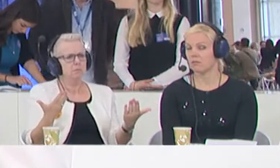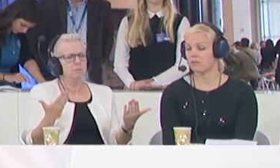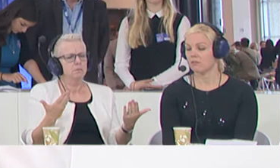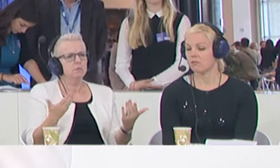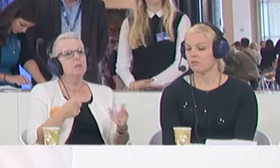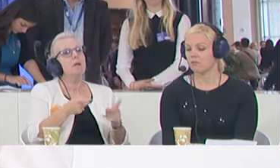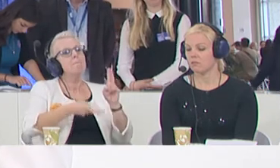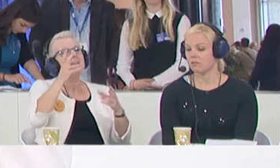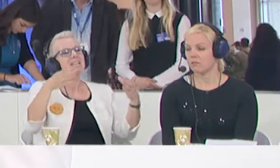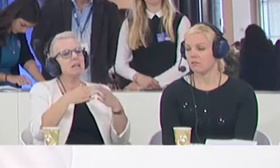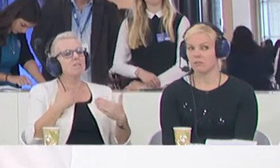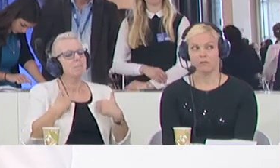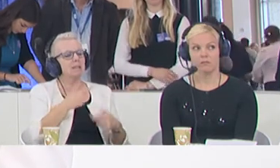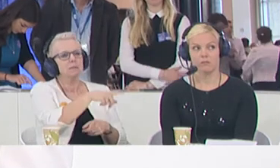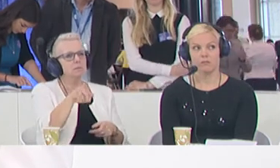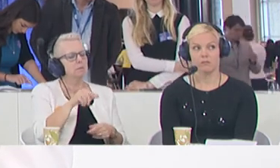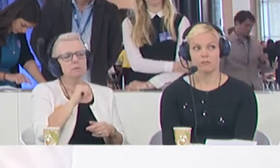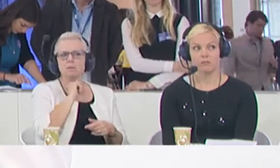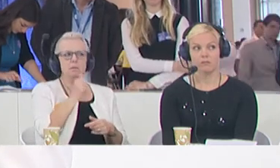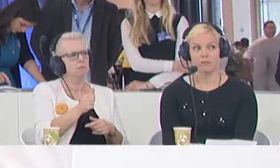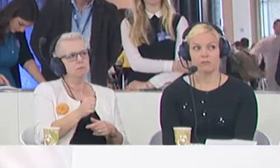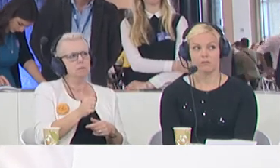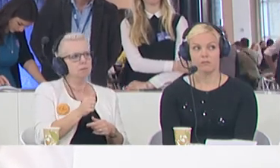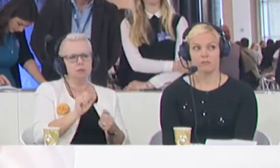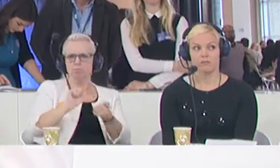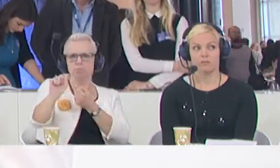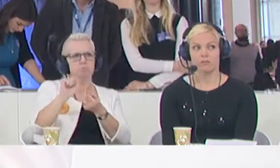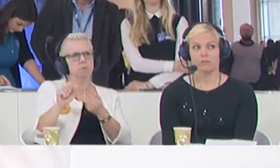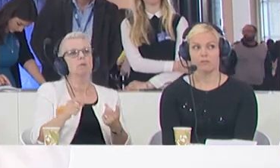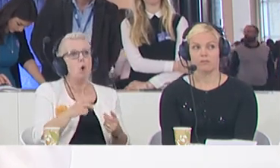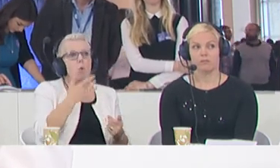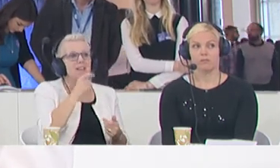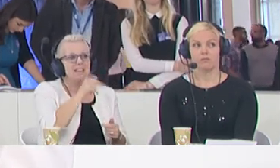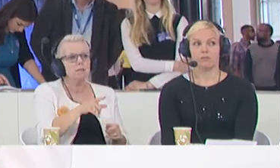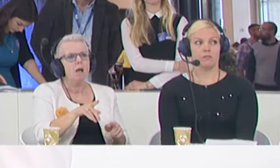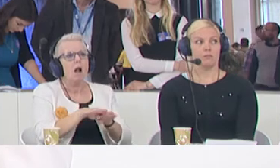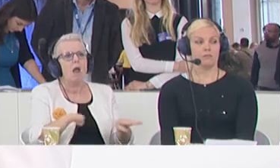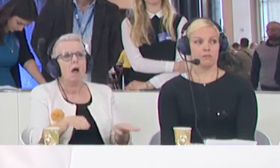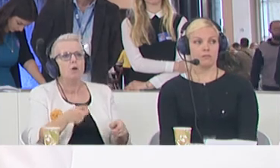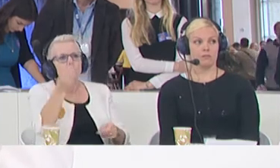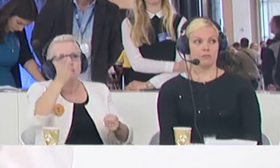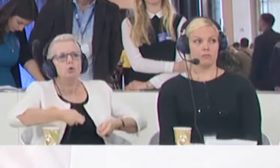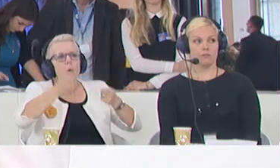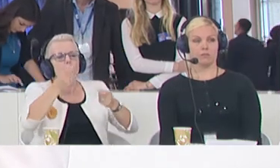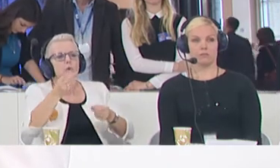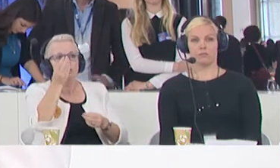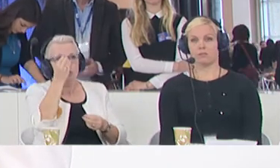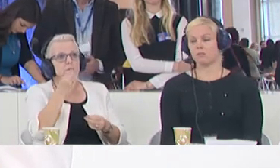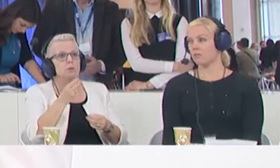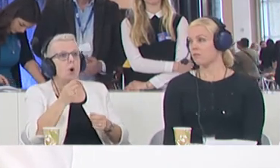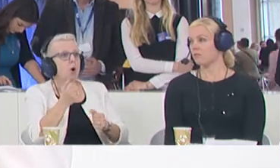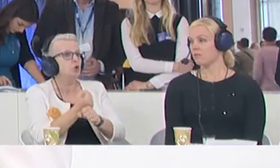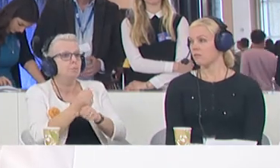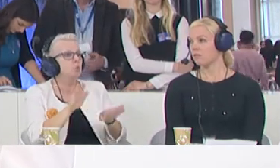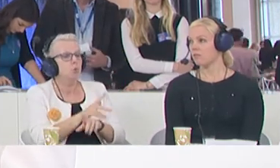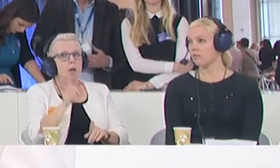The majority of the people do not compete with the nationals for the same jobs. And that is a fact. At the same time, there are also very highly skilled people that